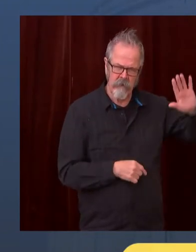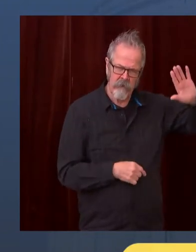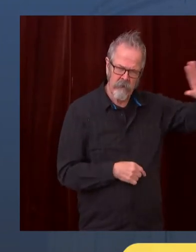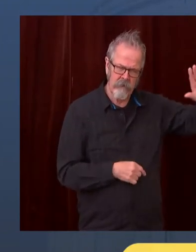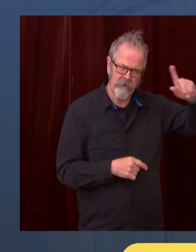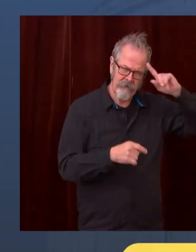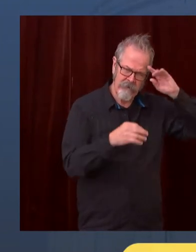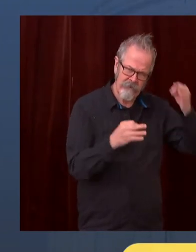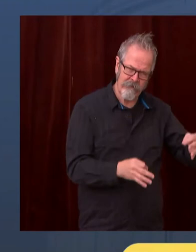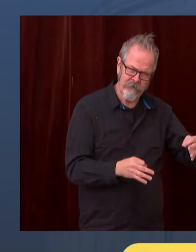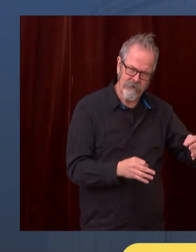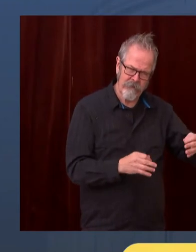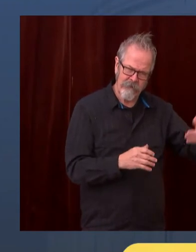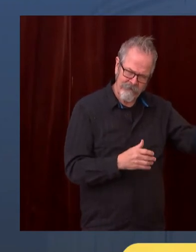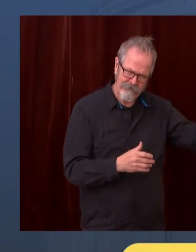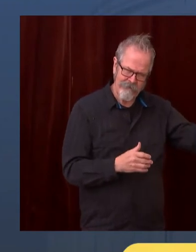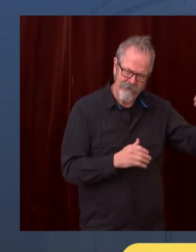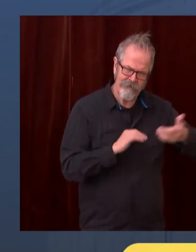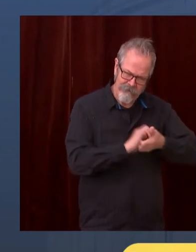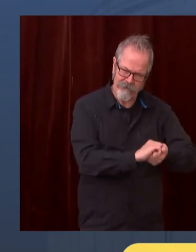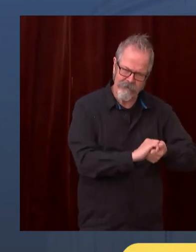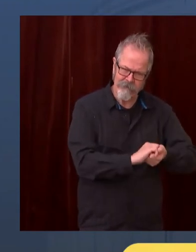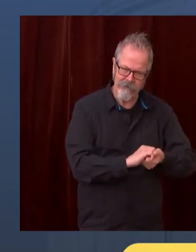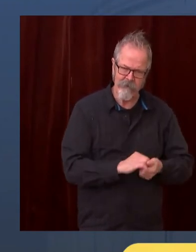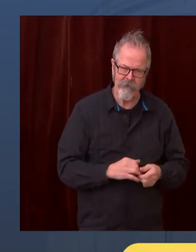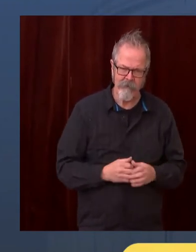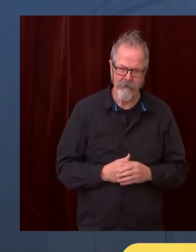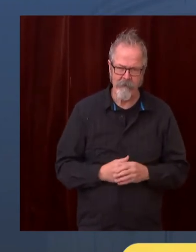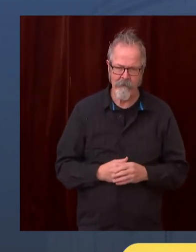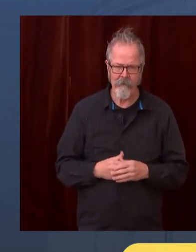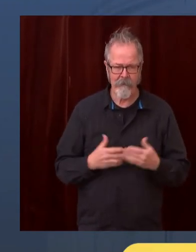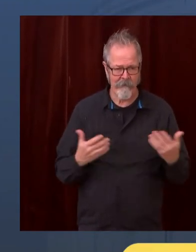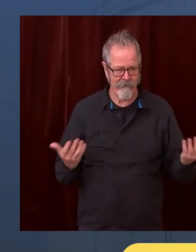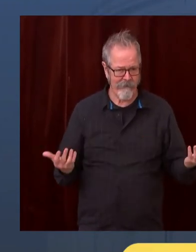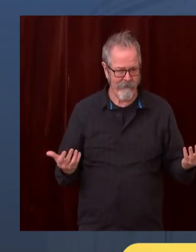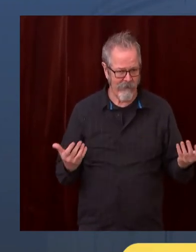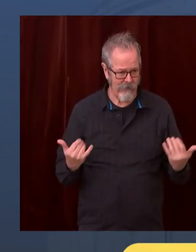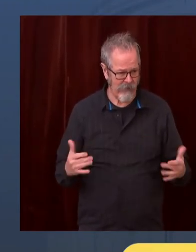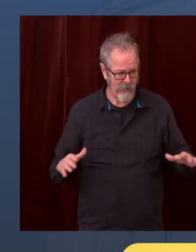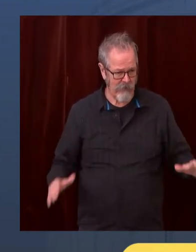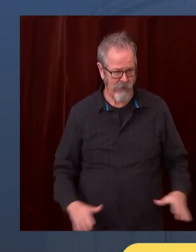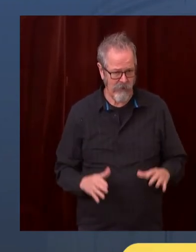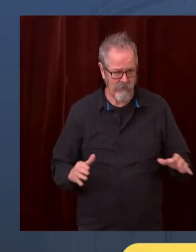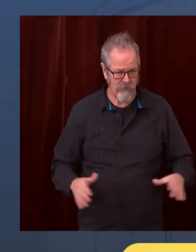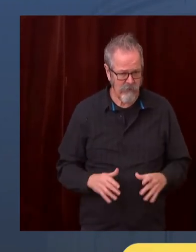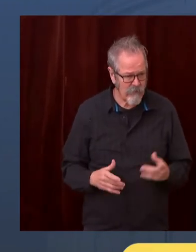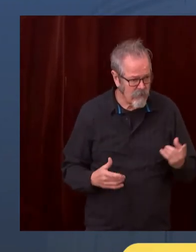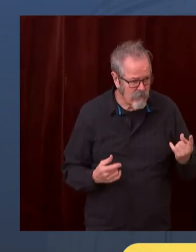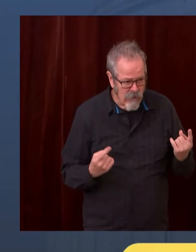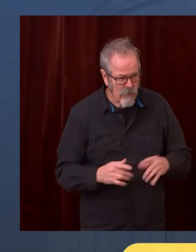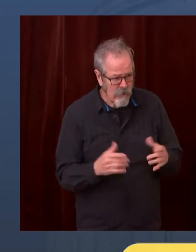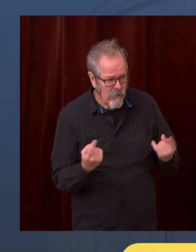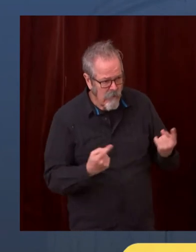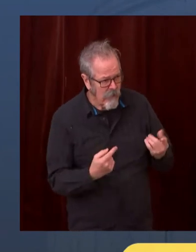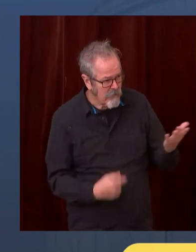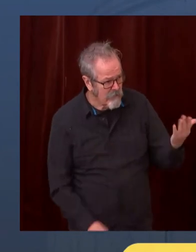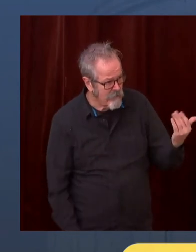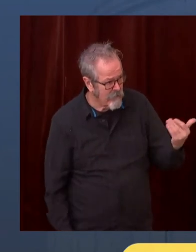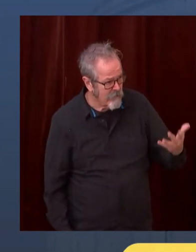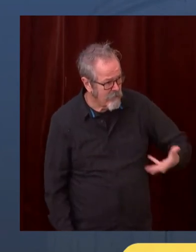we're still having uncertainty whether the federal government is going to act. What I believe it is most likely is that in January,